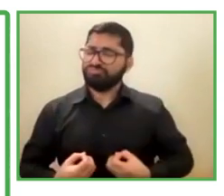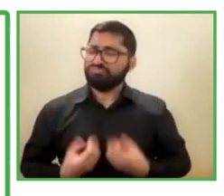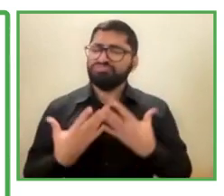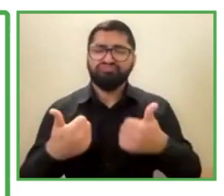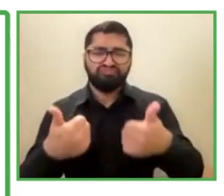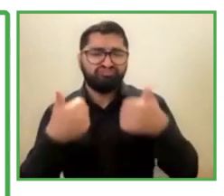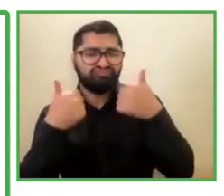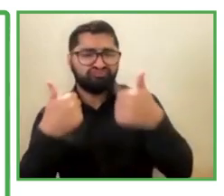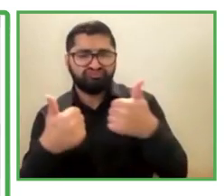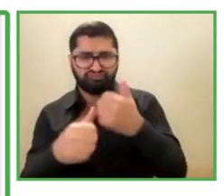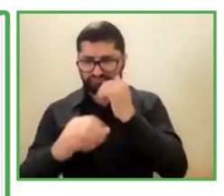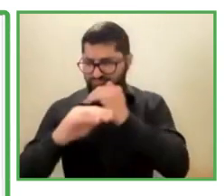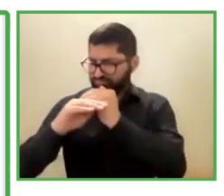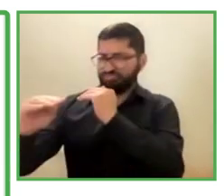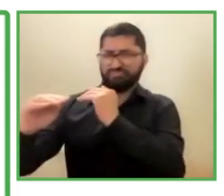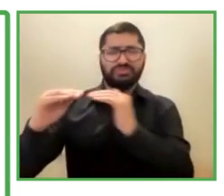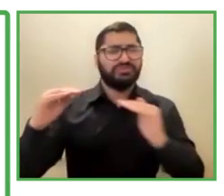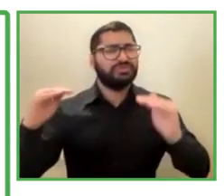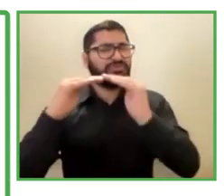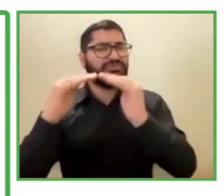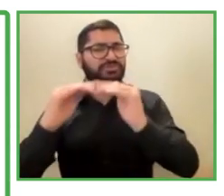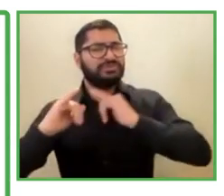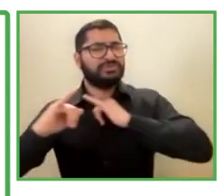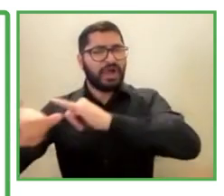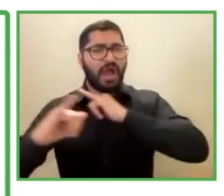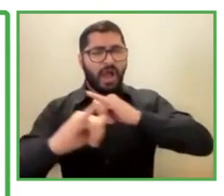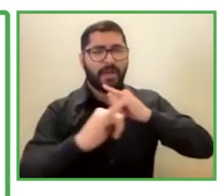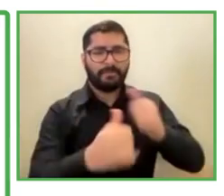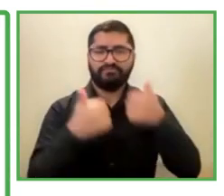I feel good to belong to Unimark.